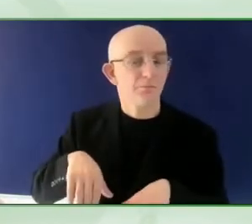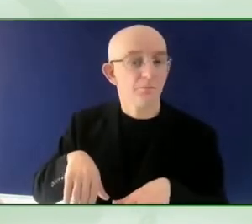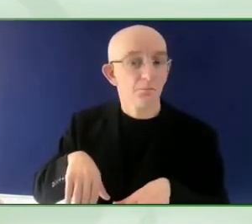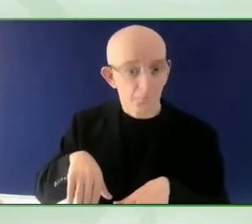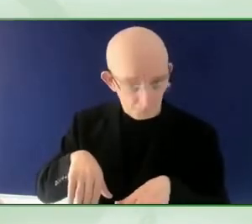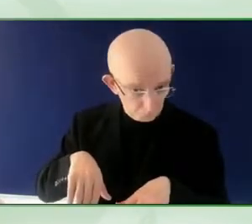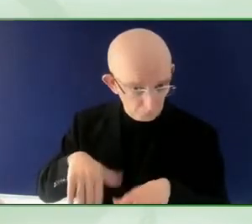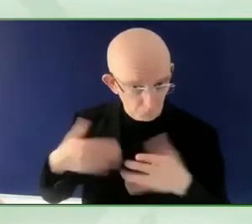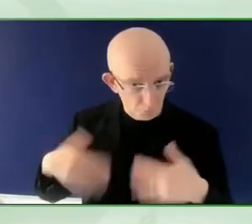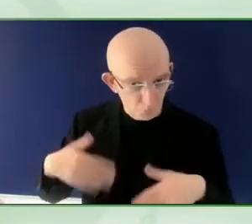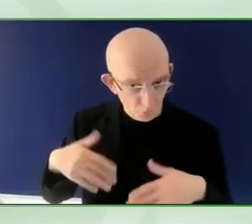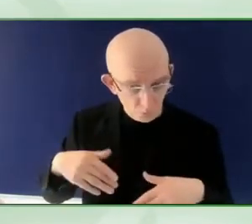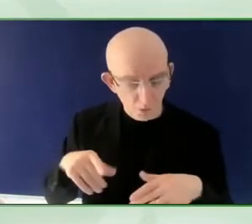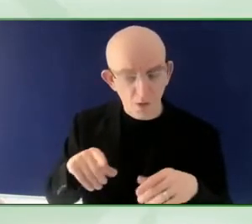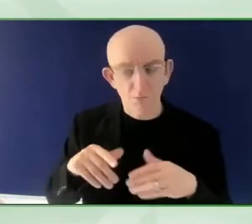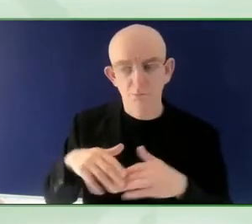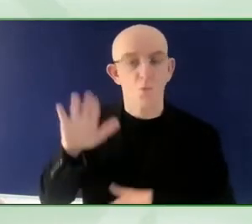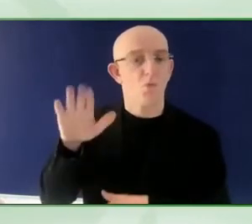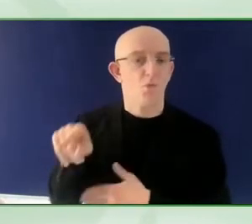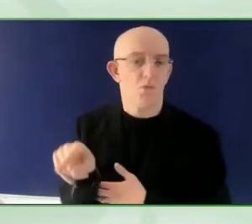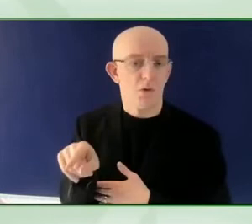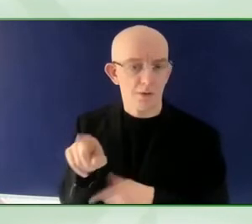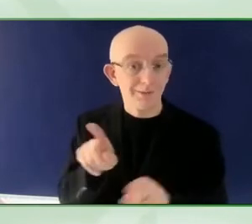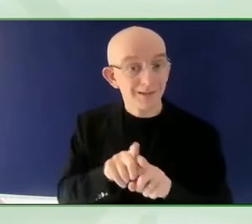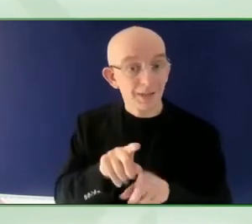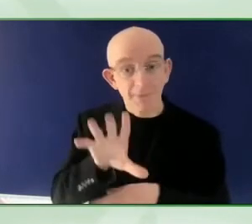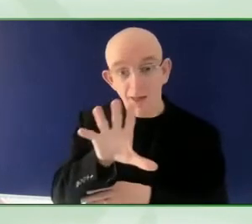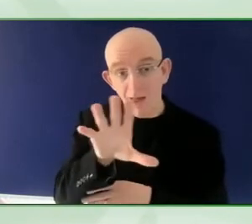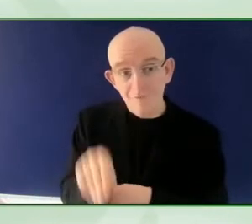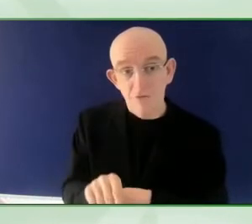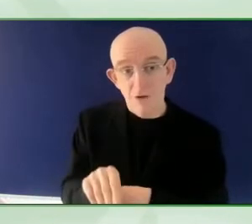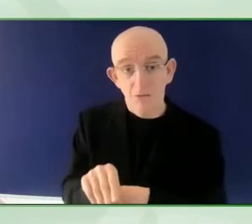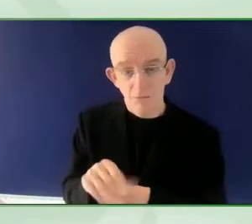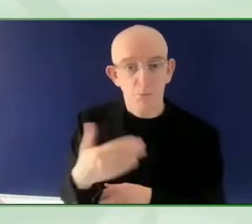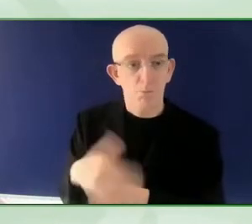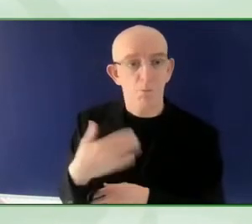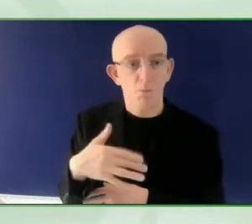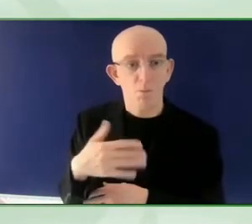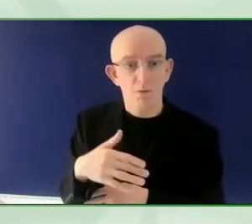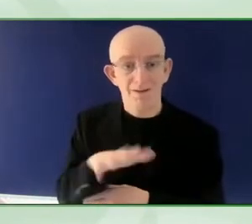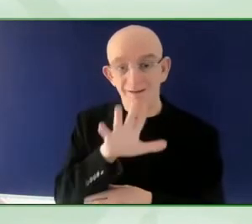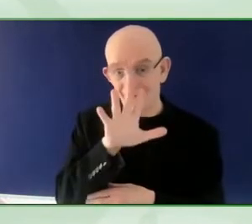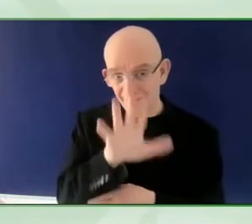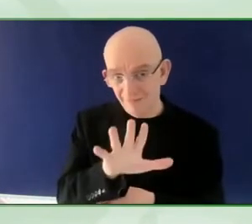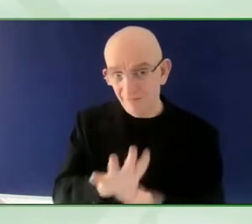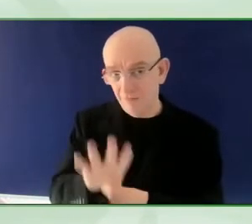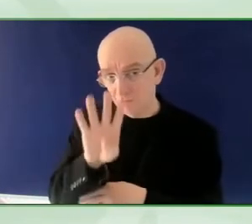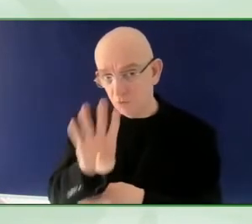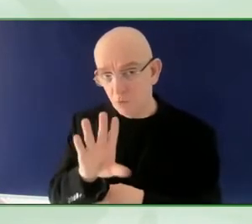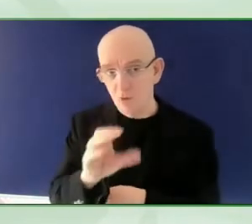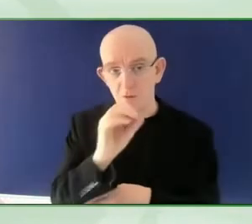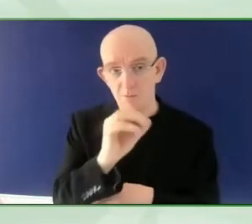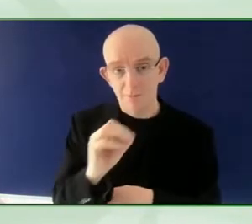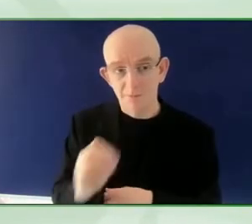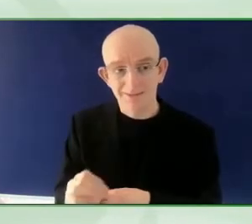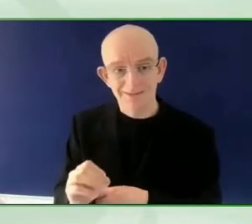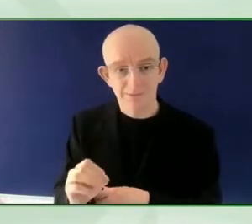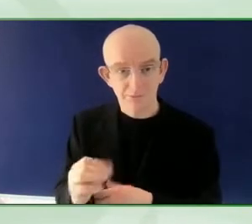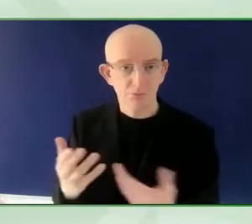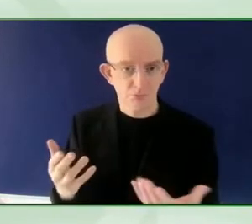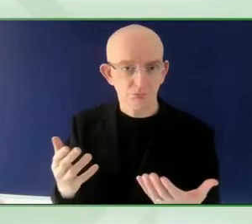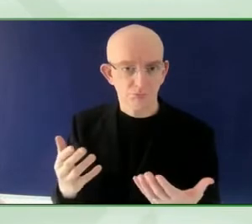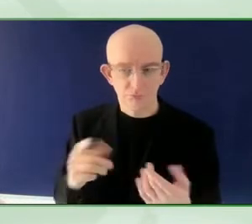areas of the world. Thank you, Jose, that this was really interesting, enlightening, this focus and these